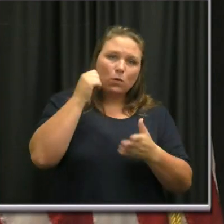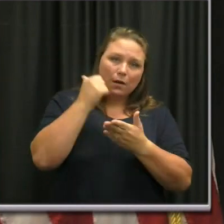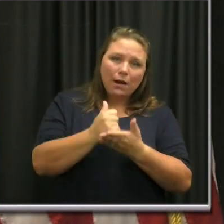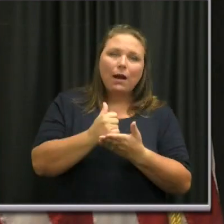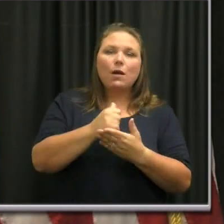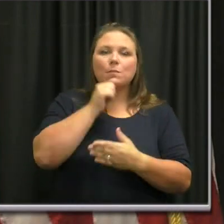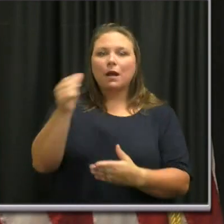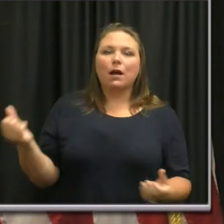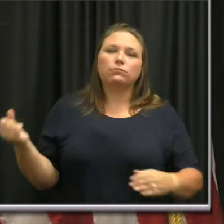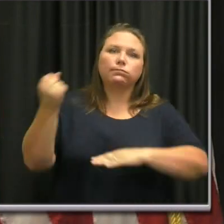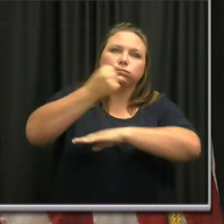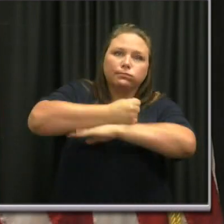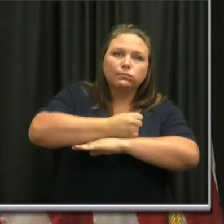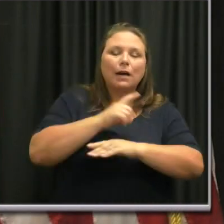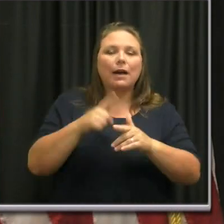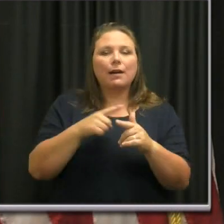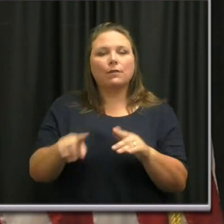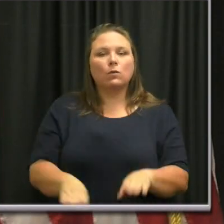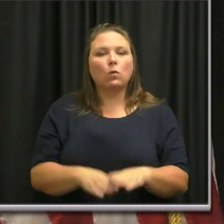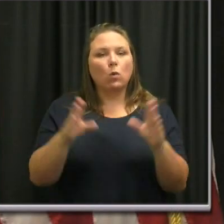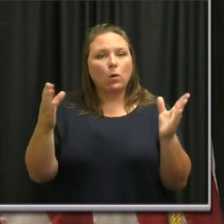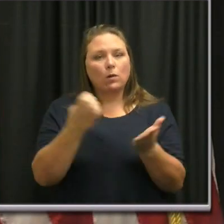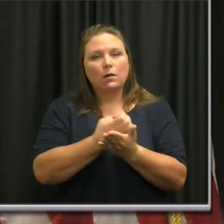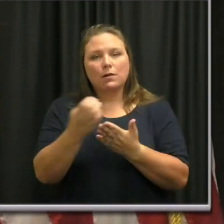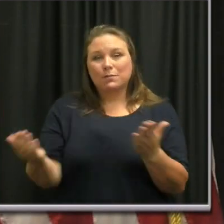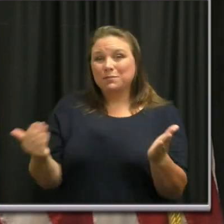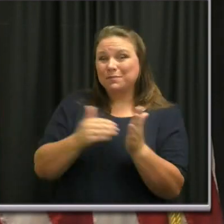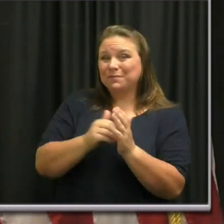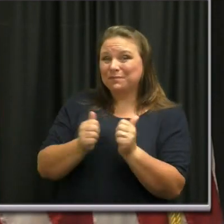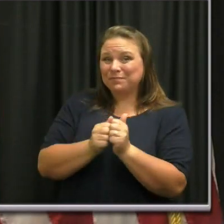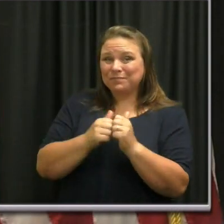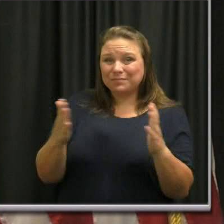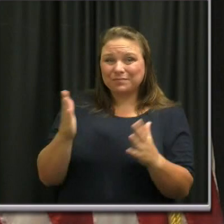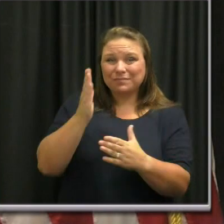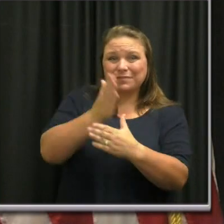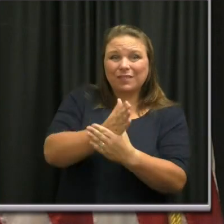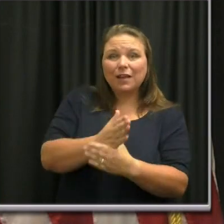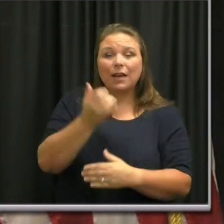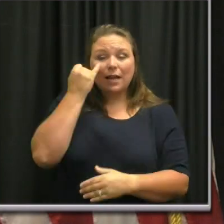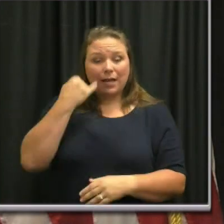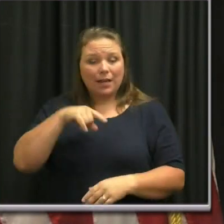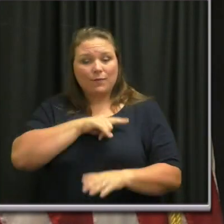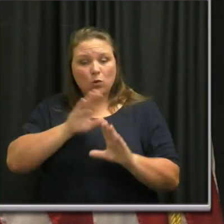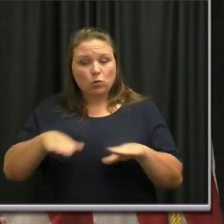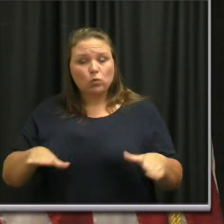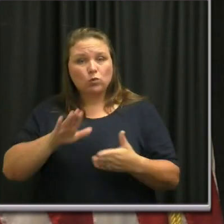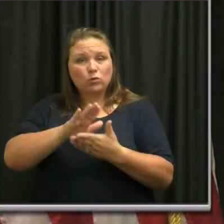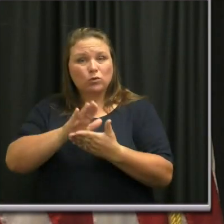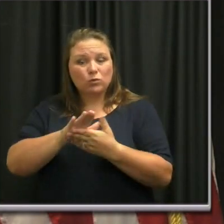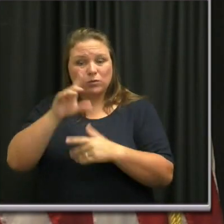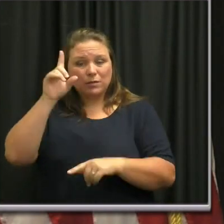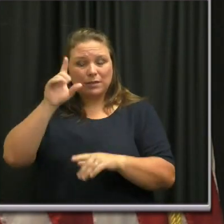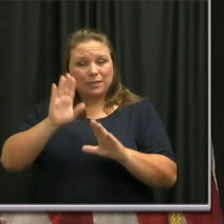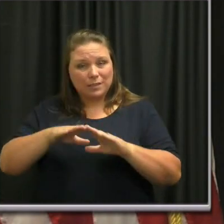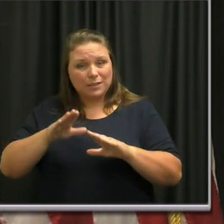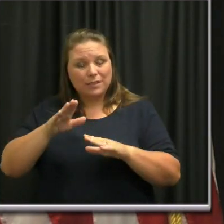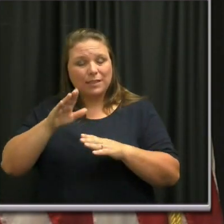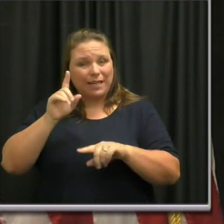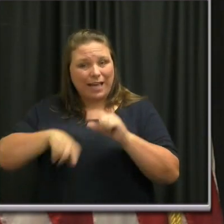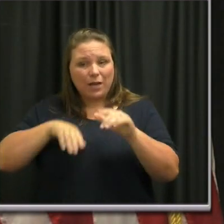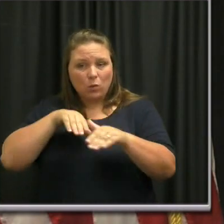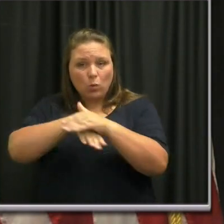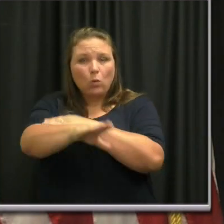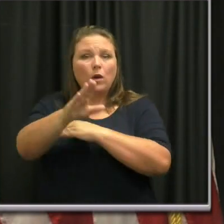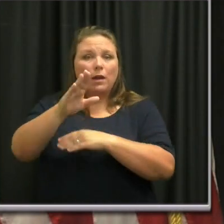reopen our economy without interruption. As long as our school children cannot attend classes in person for fear of falling